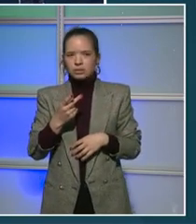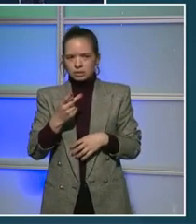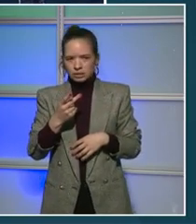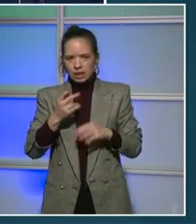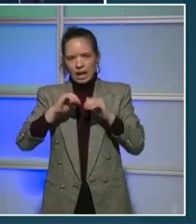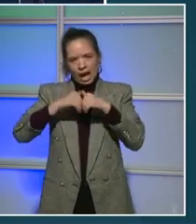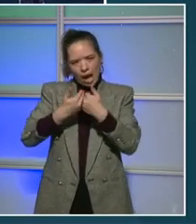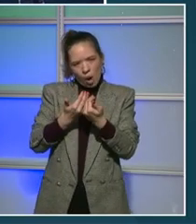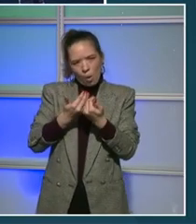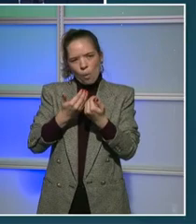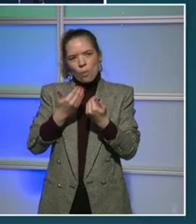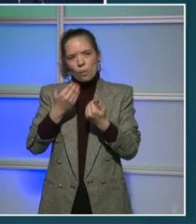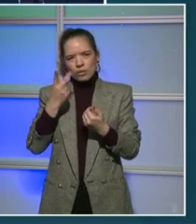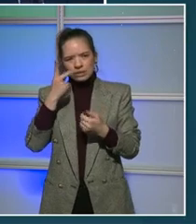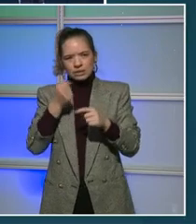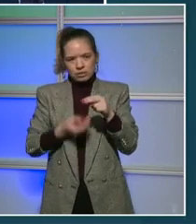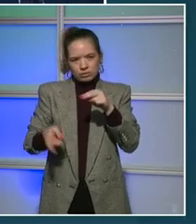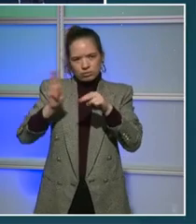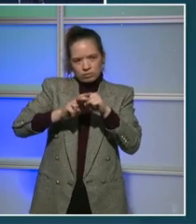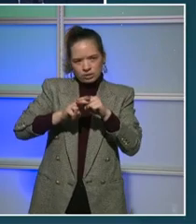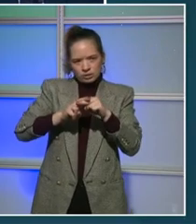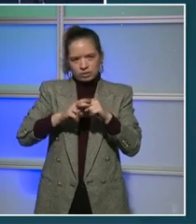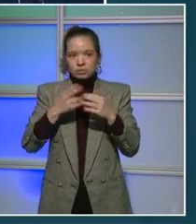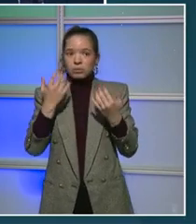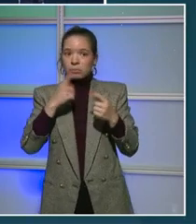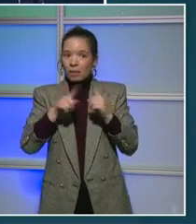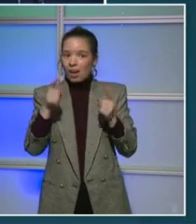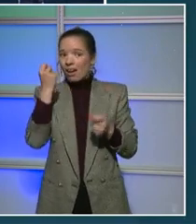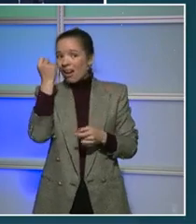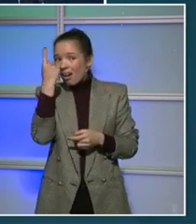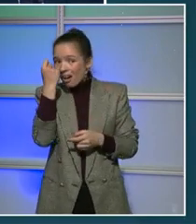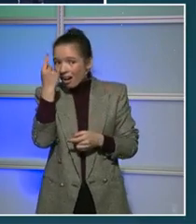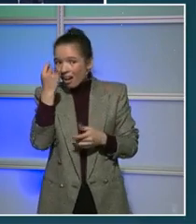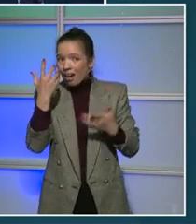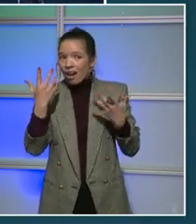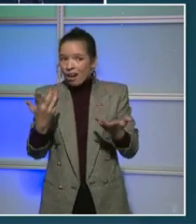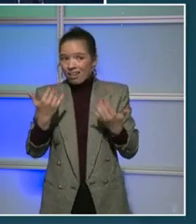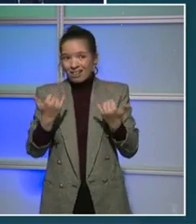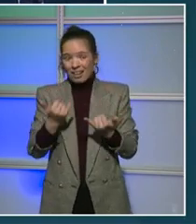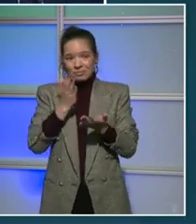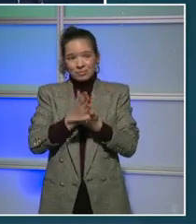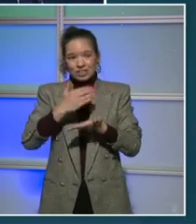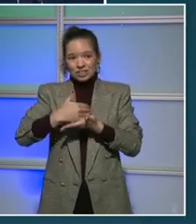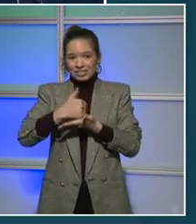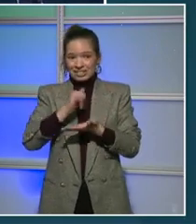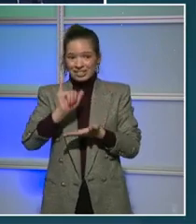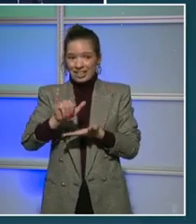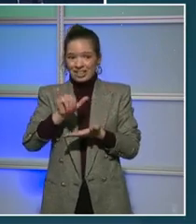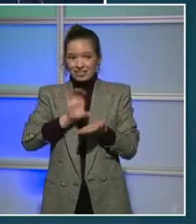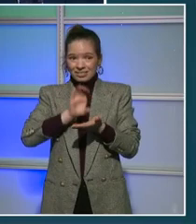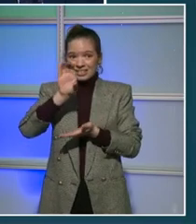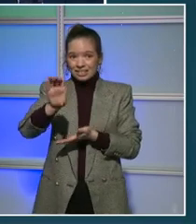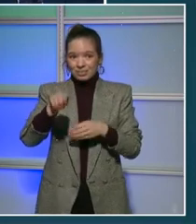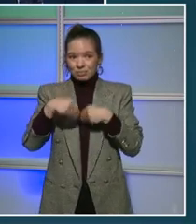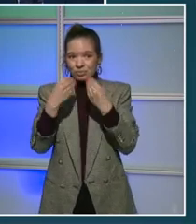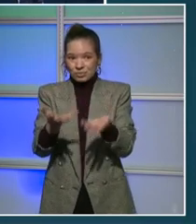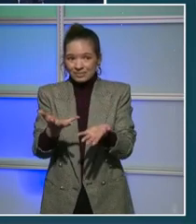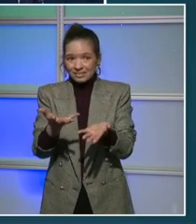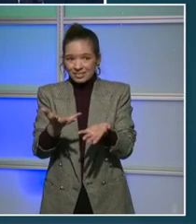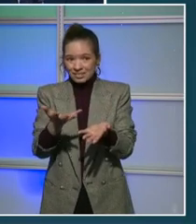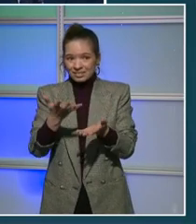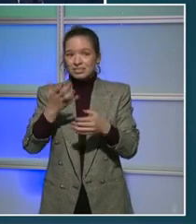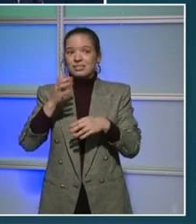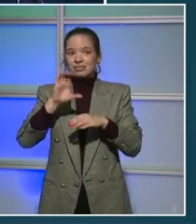capital to front the wages that they believe are higher than their previous